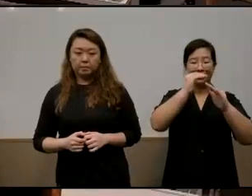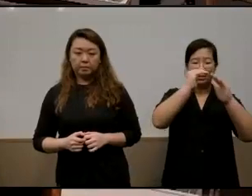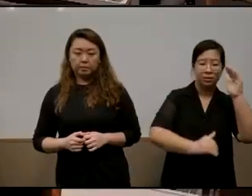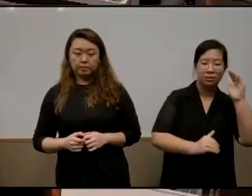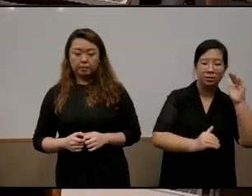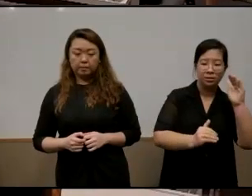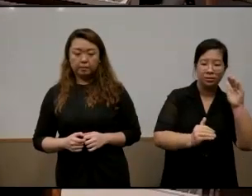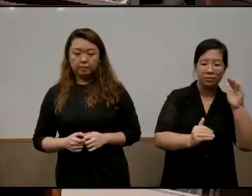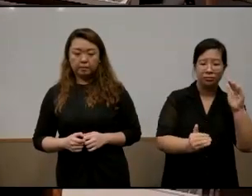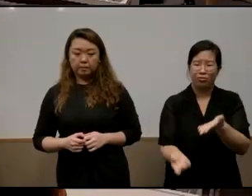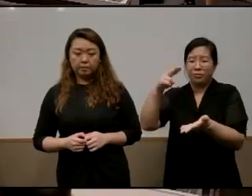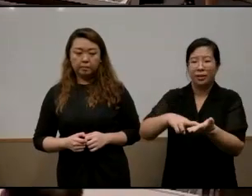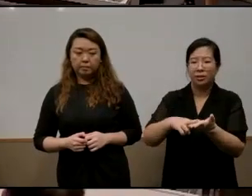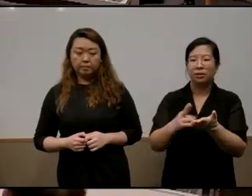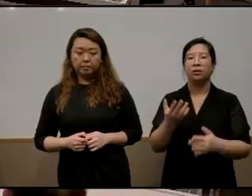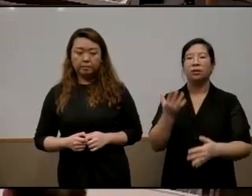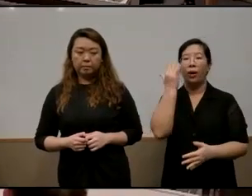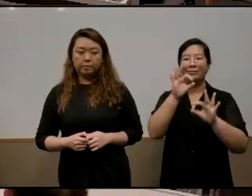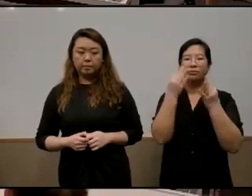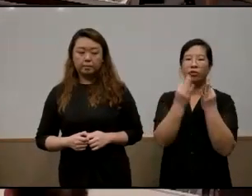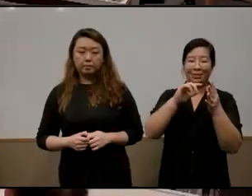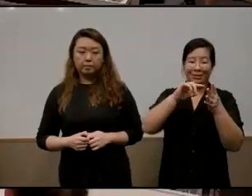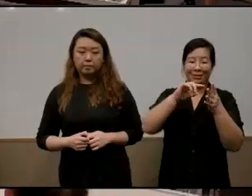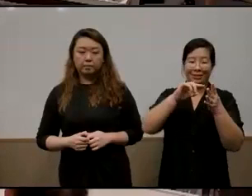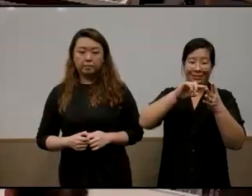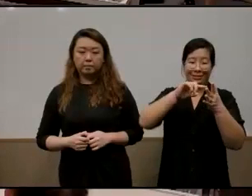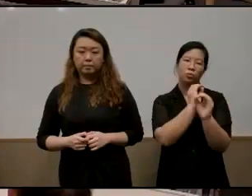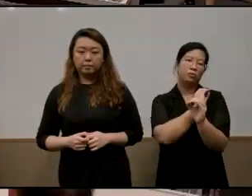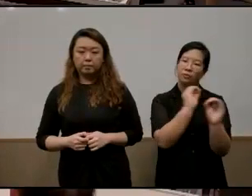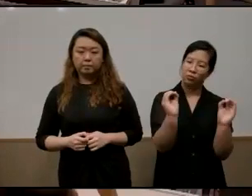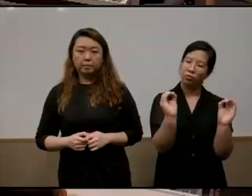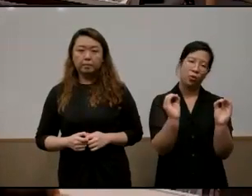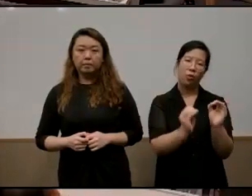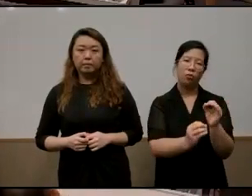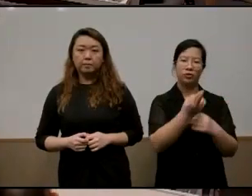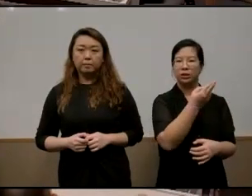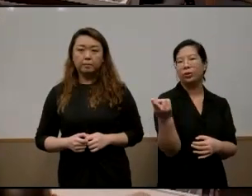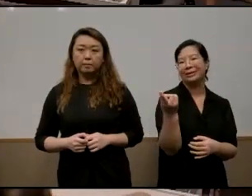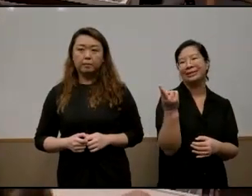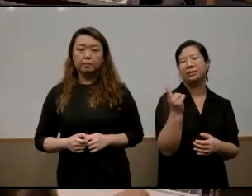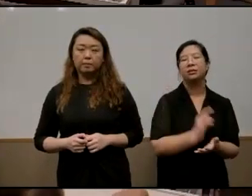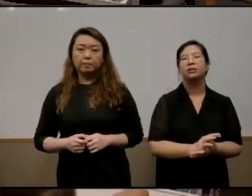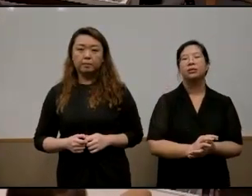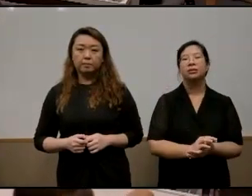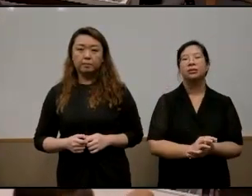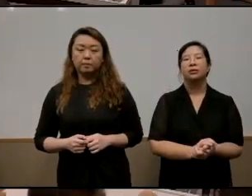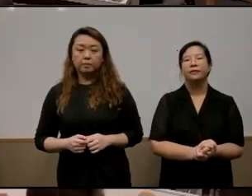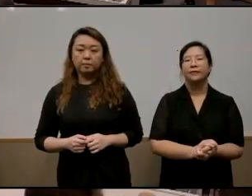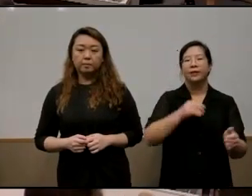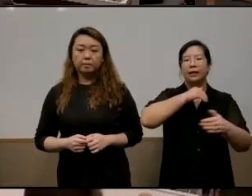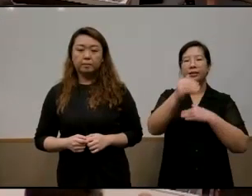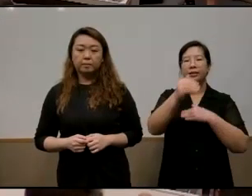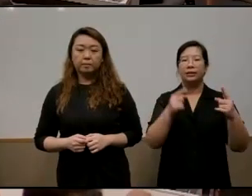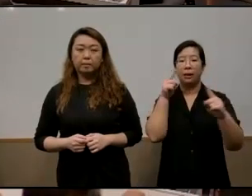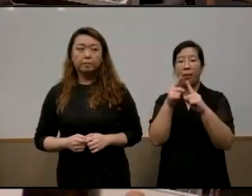in the first place families do not have the family capital now the next point that also a